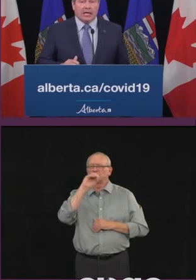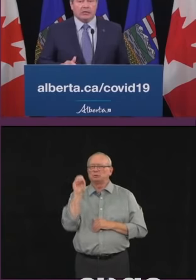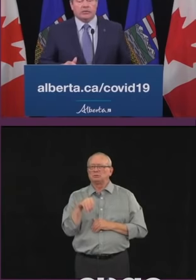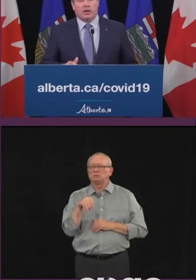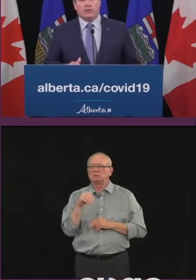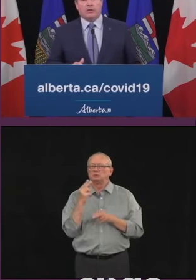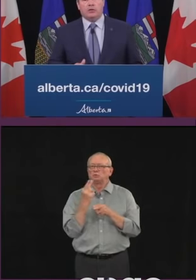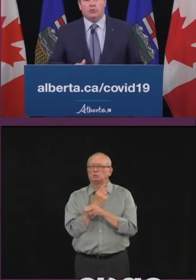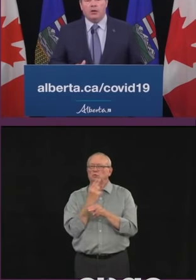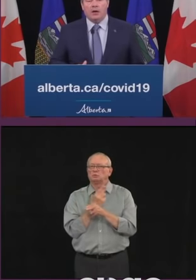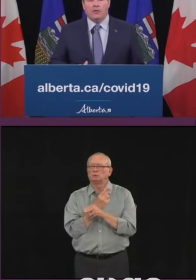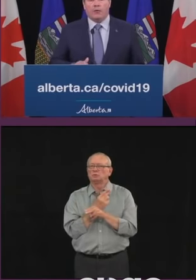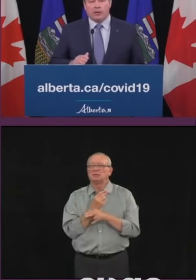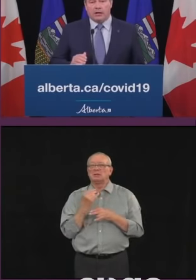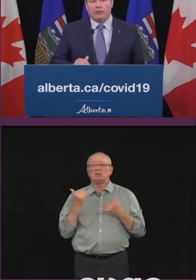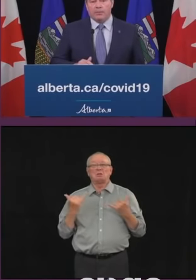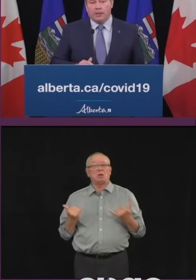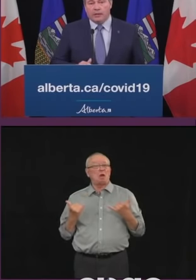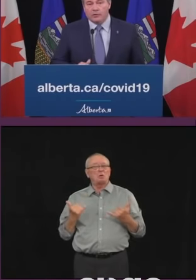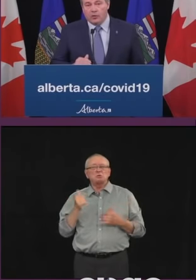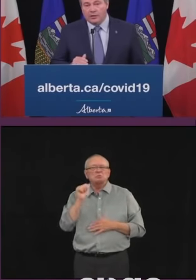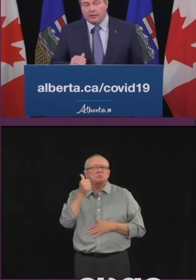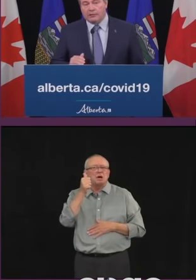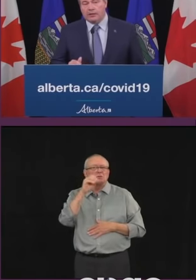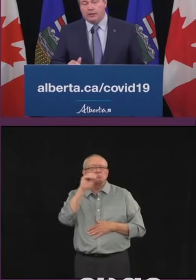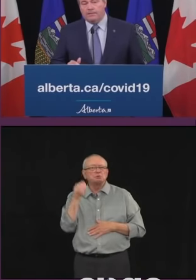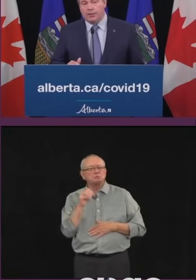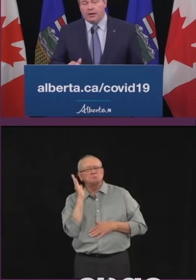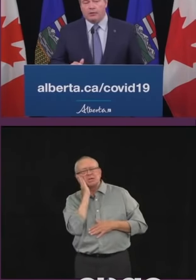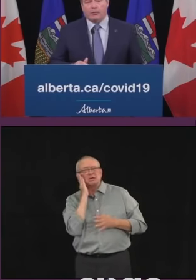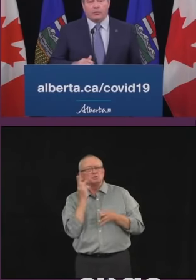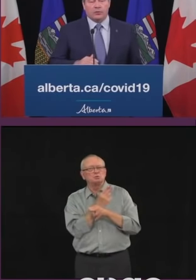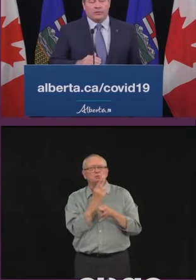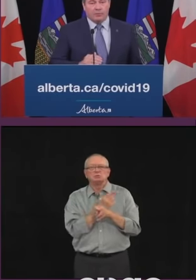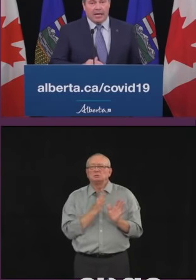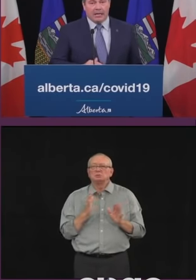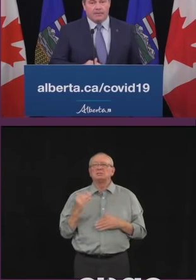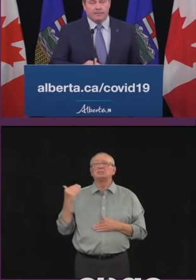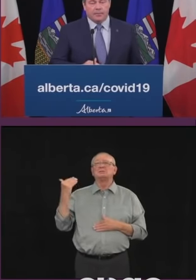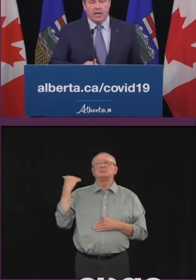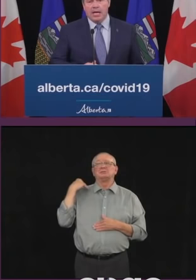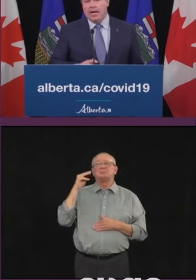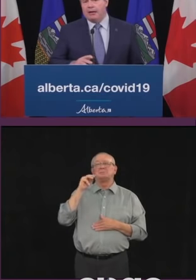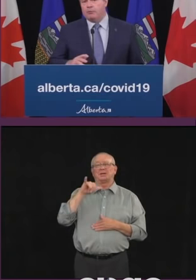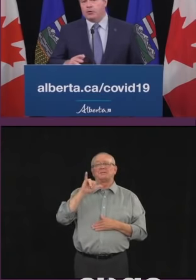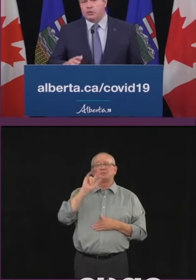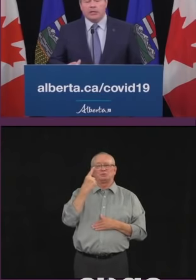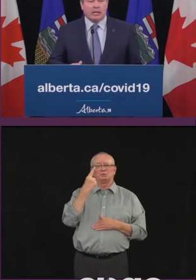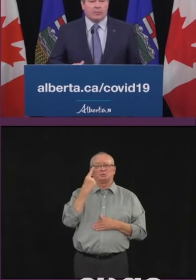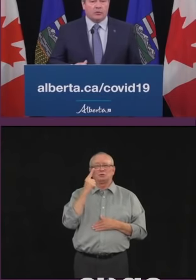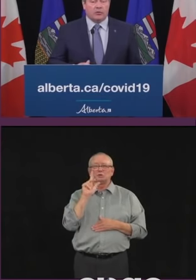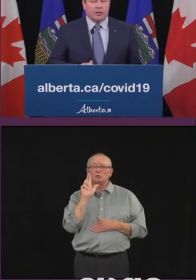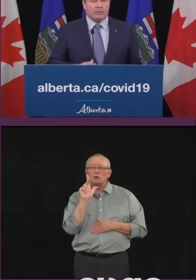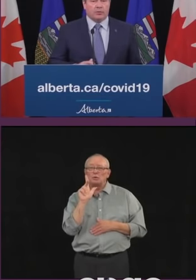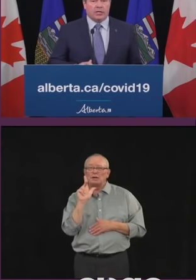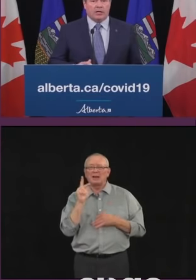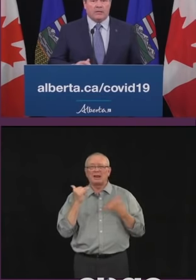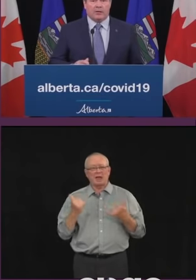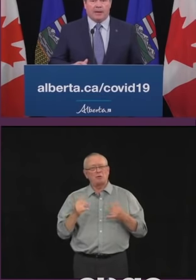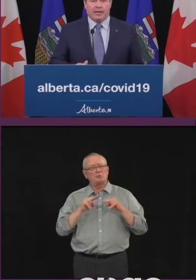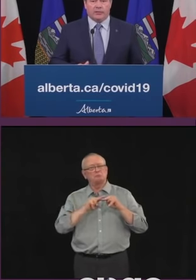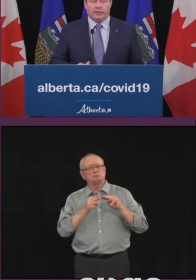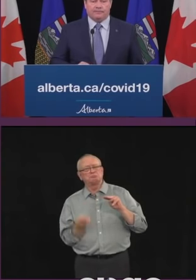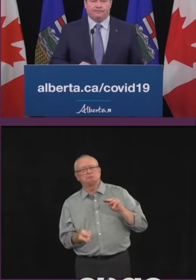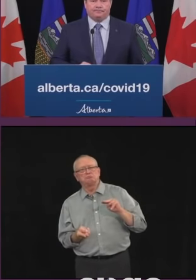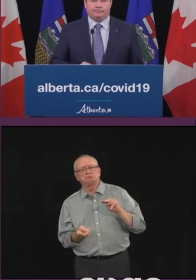just 10 cases in ICU far down from the peak of 23 back on the 1st of May and we're sitting at about 20%